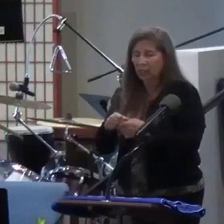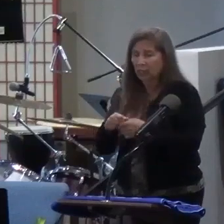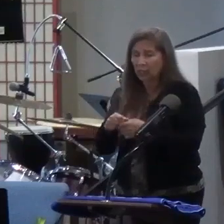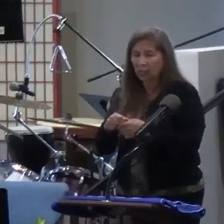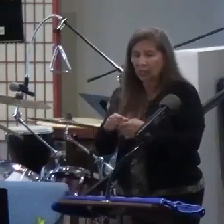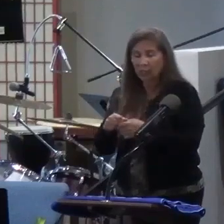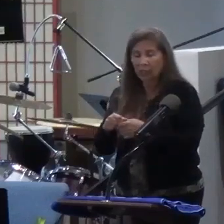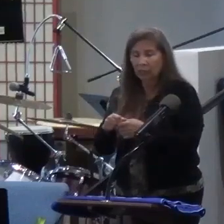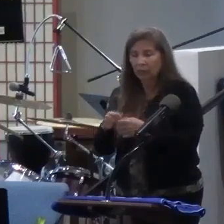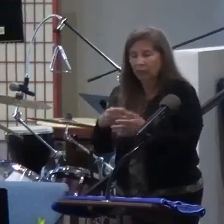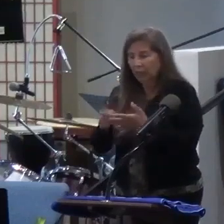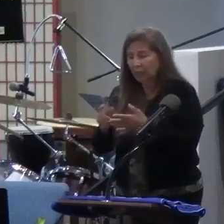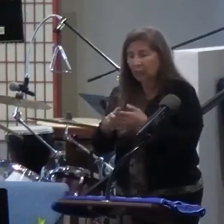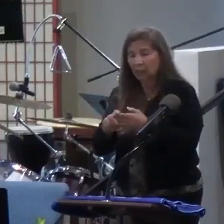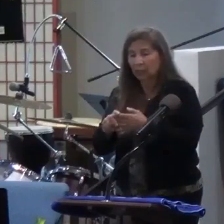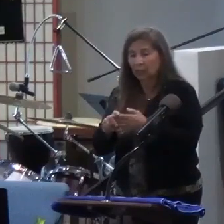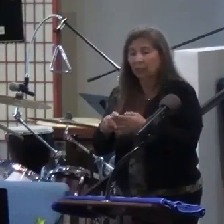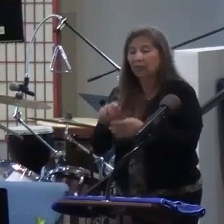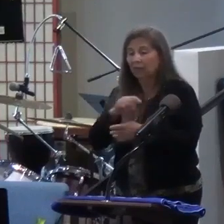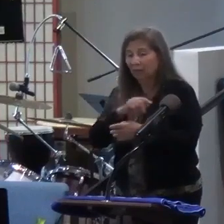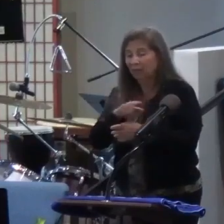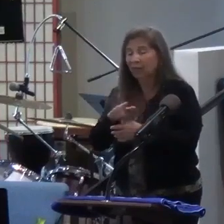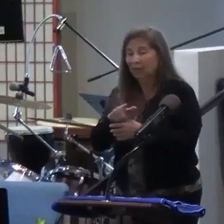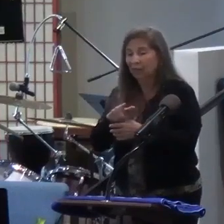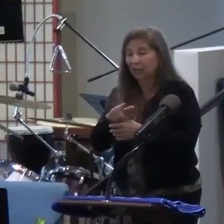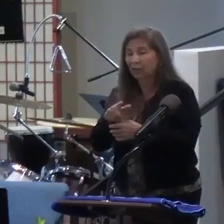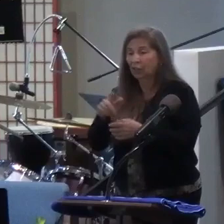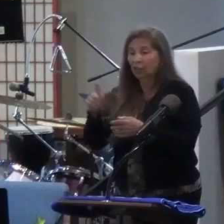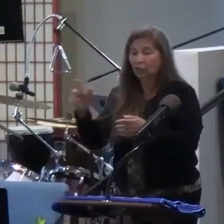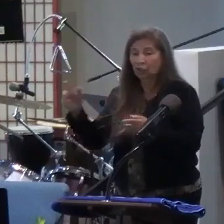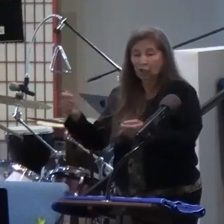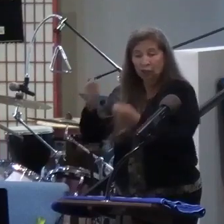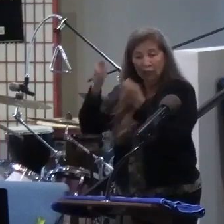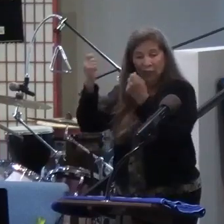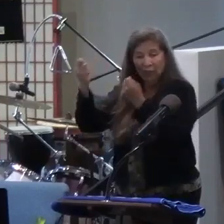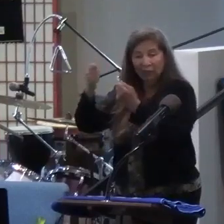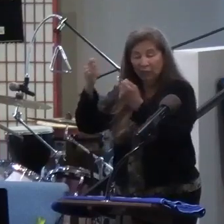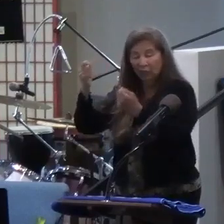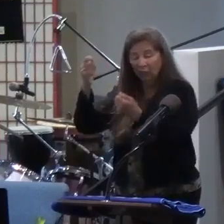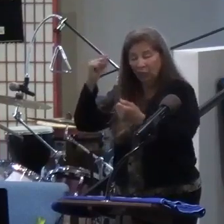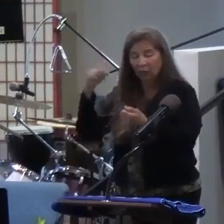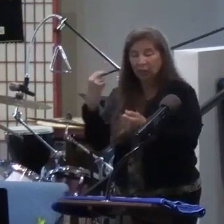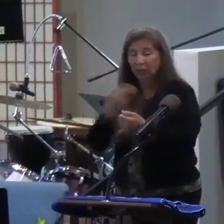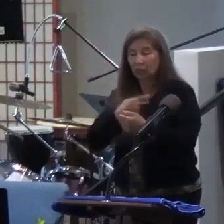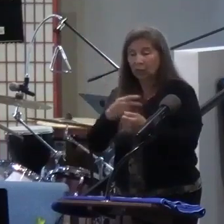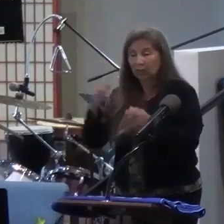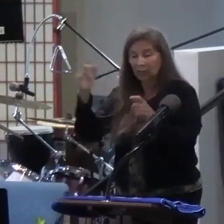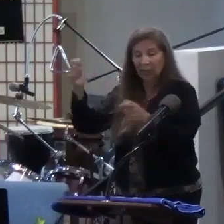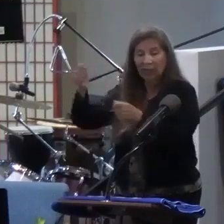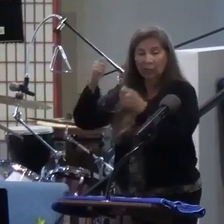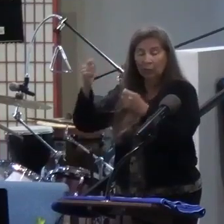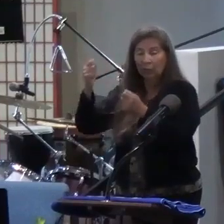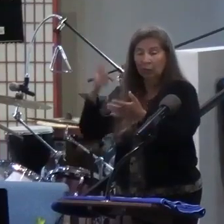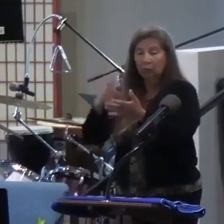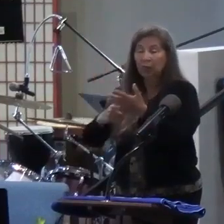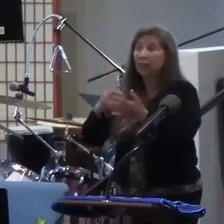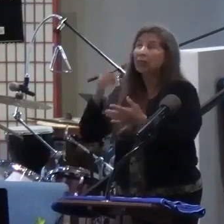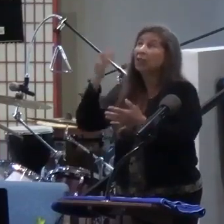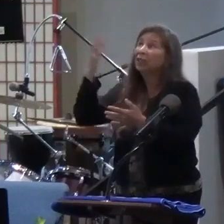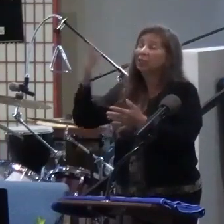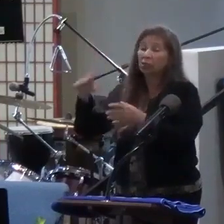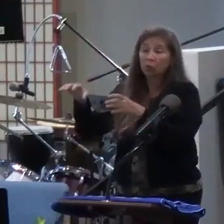they go on to be with him. They are for us, cheering us forward as we celebrate what he will do and is doing